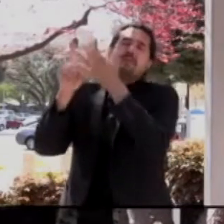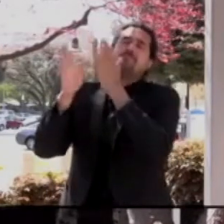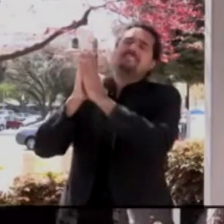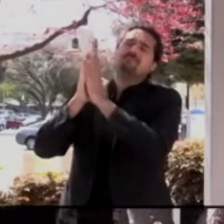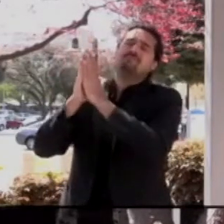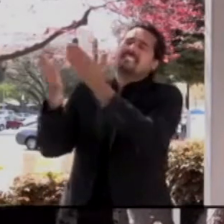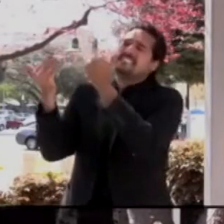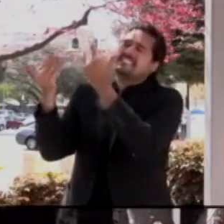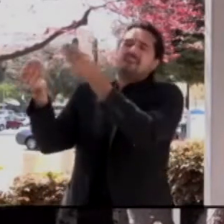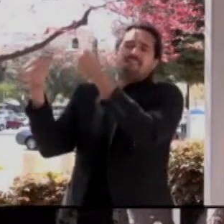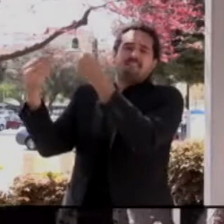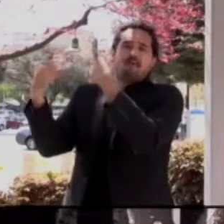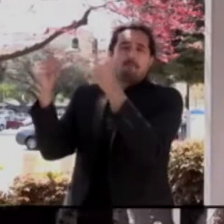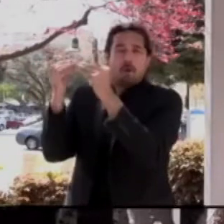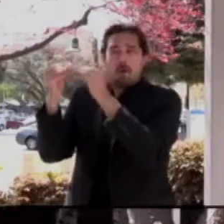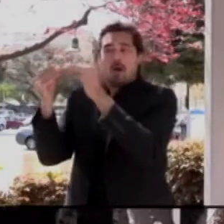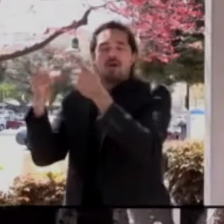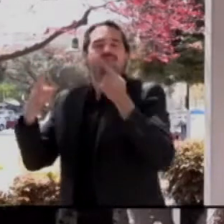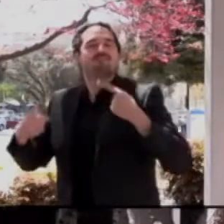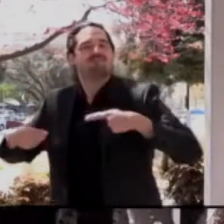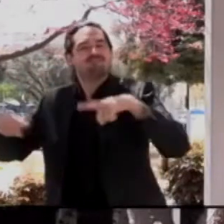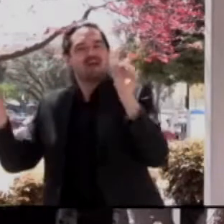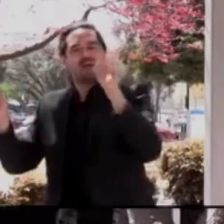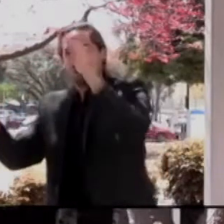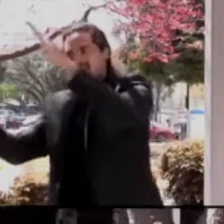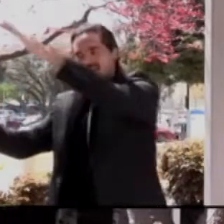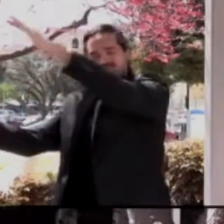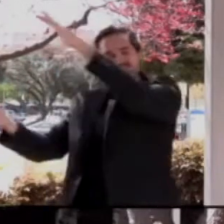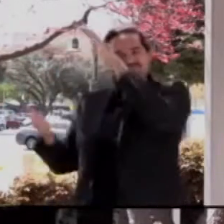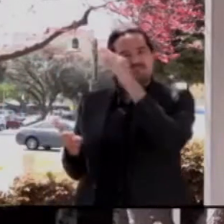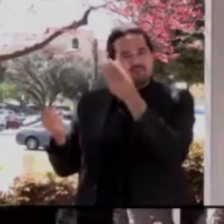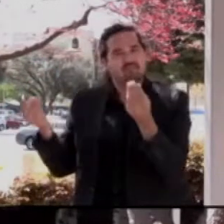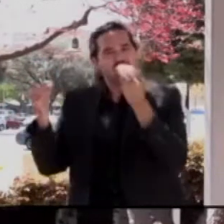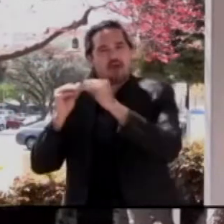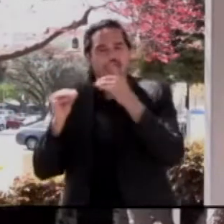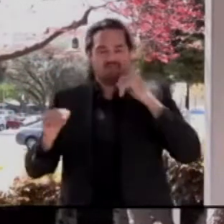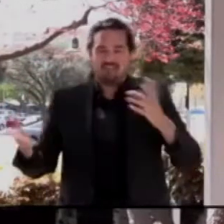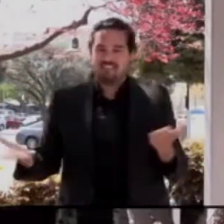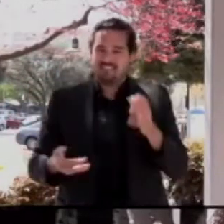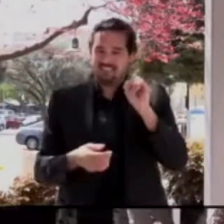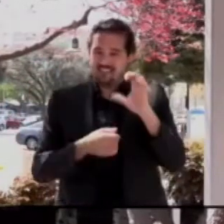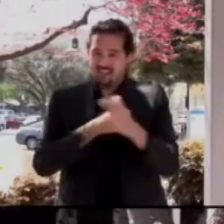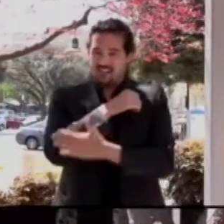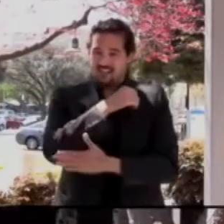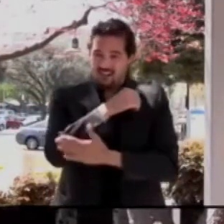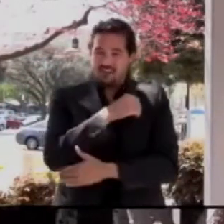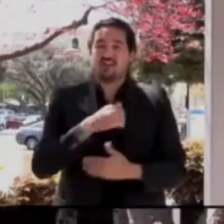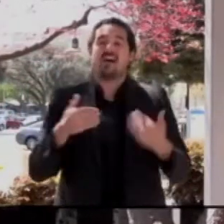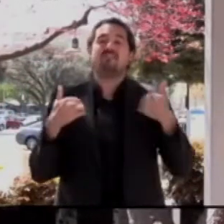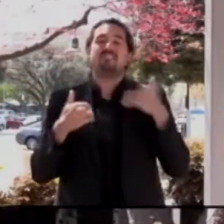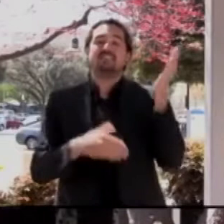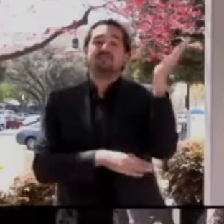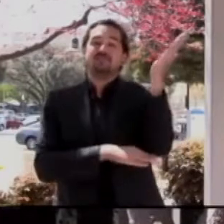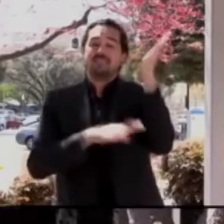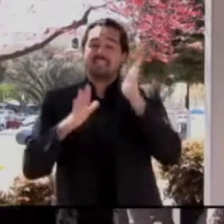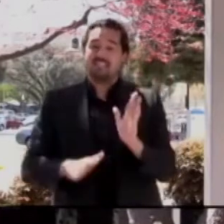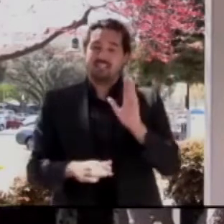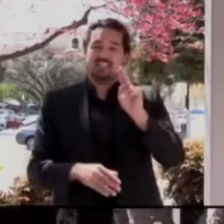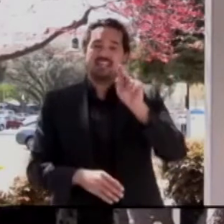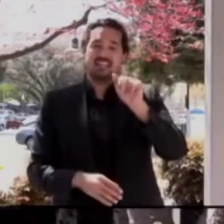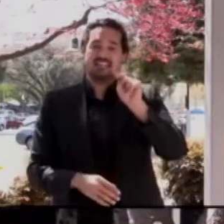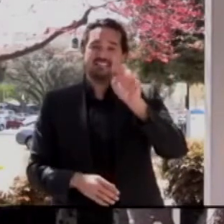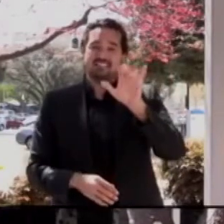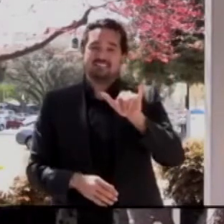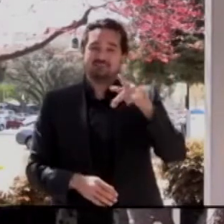have in our community to get this vaccine out. I also wanted to thank Speaker Nancy Pelosi because they're really paying attention to what's happening at